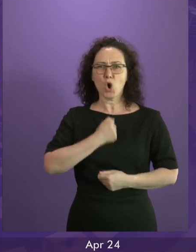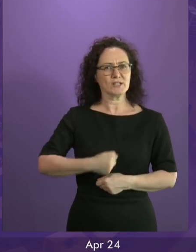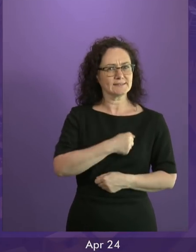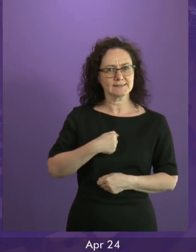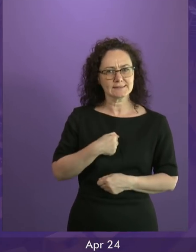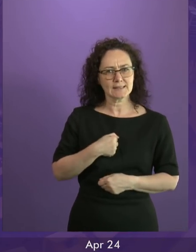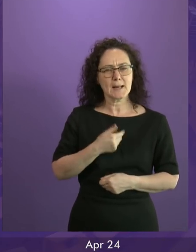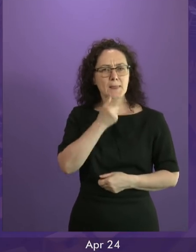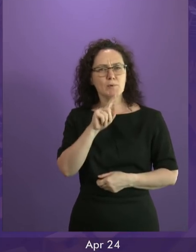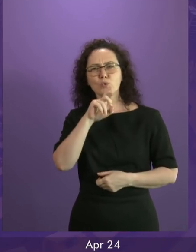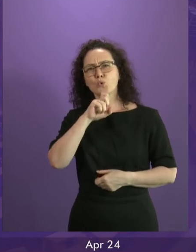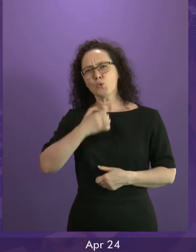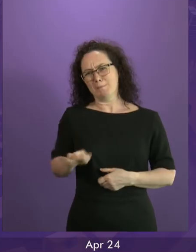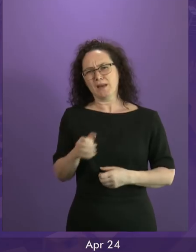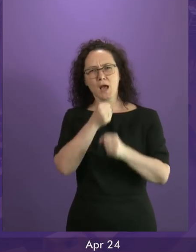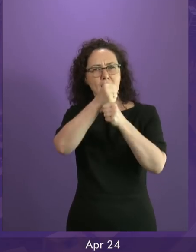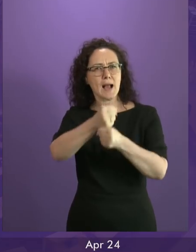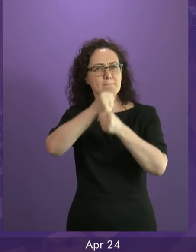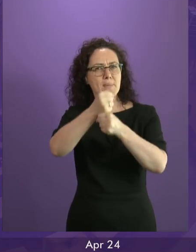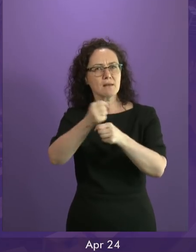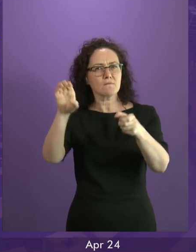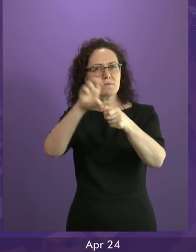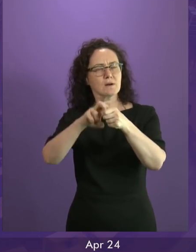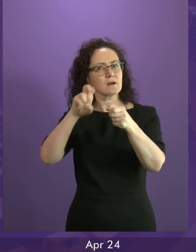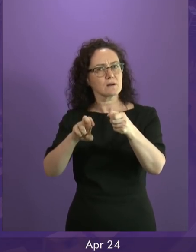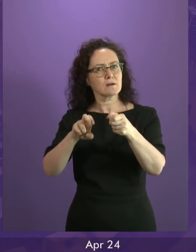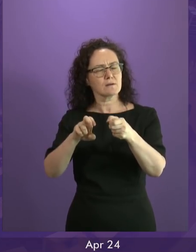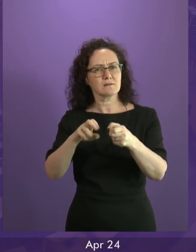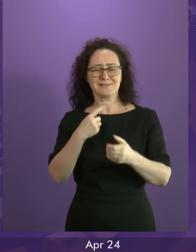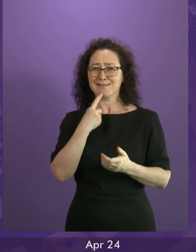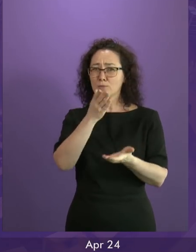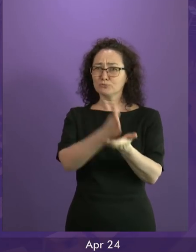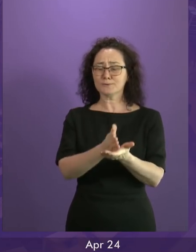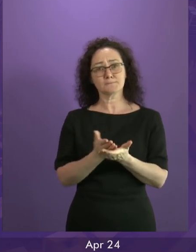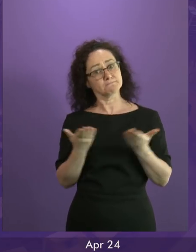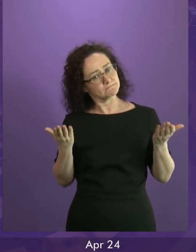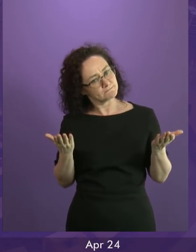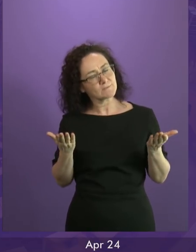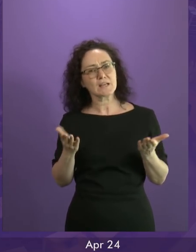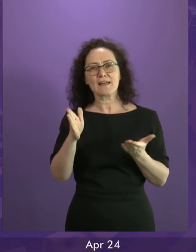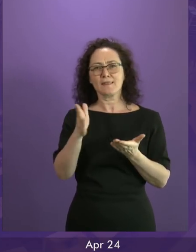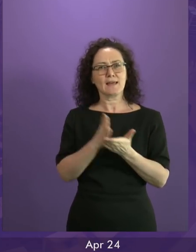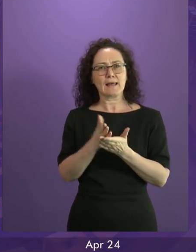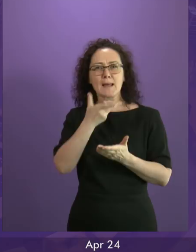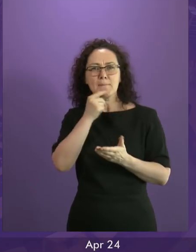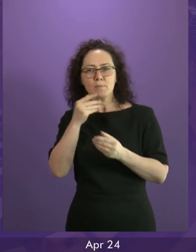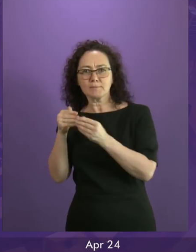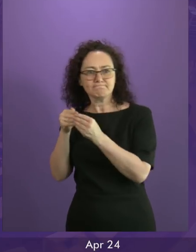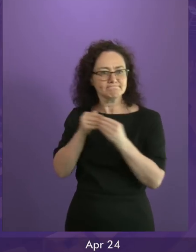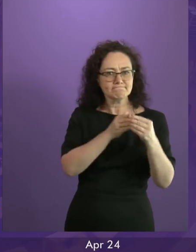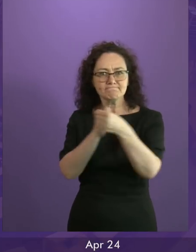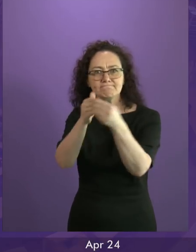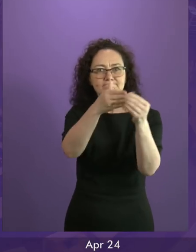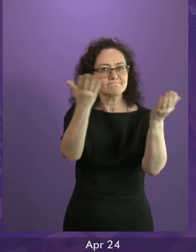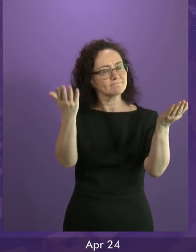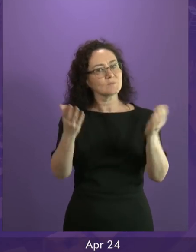what Brexit would mean in reality. To the extent that they made any attempt at all, they misled people. The UK Government